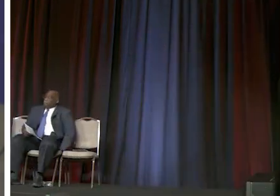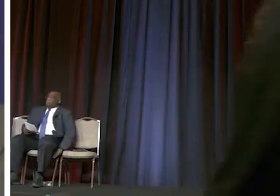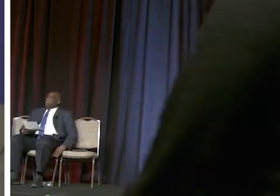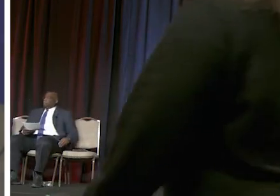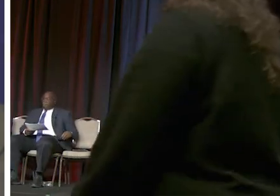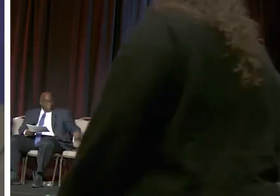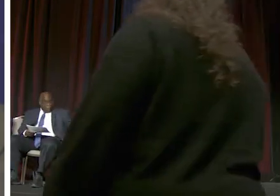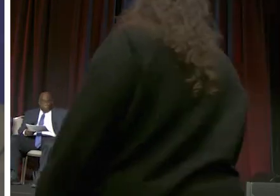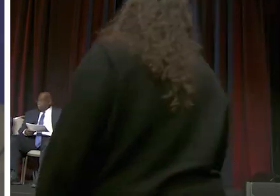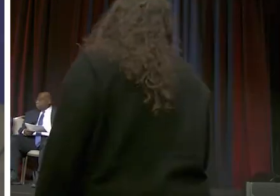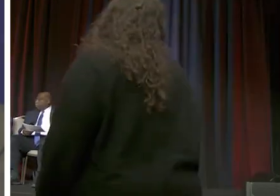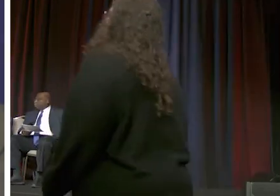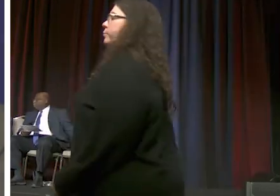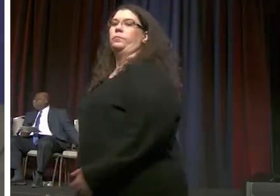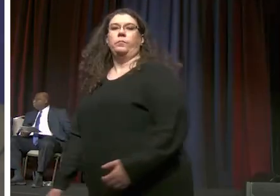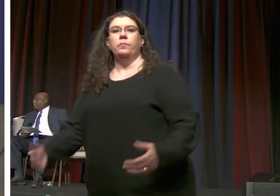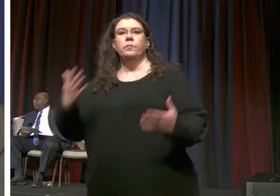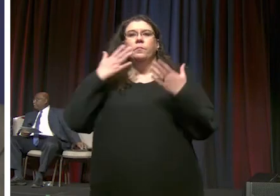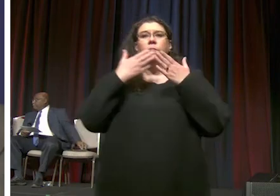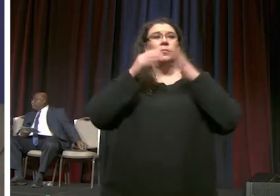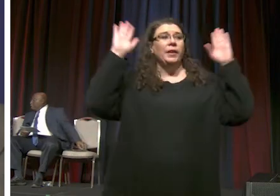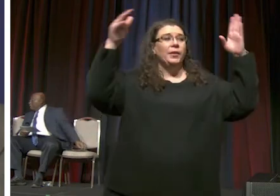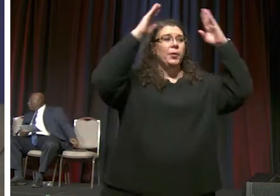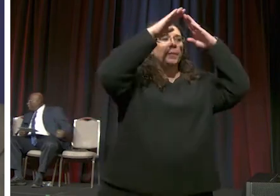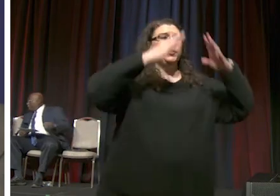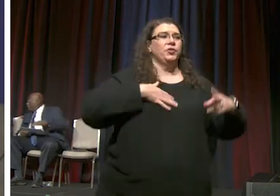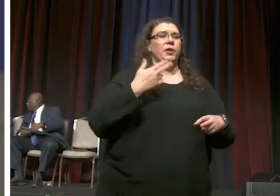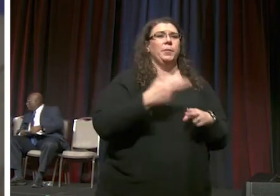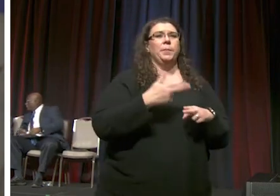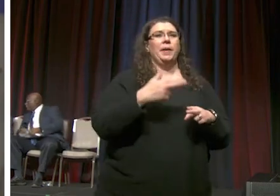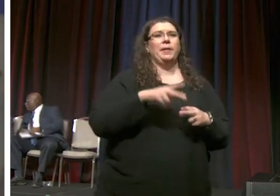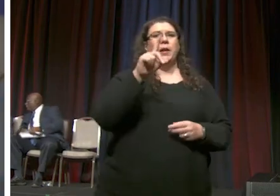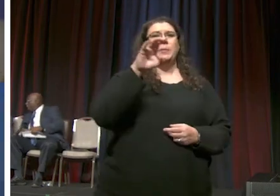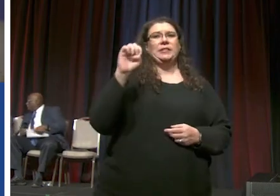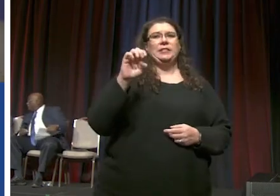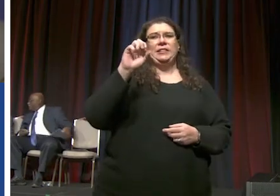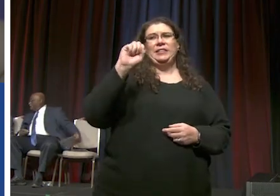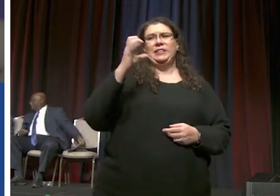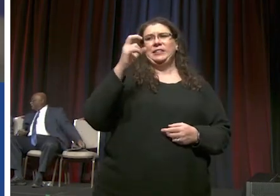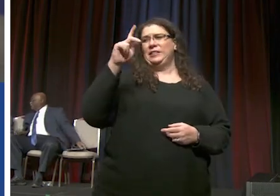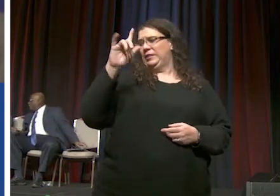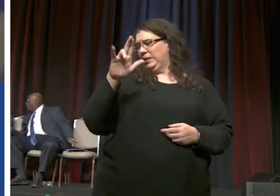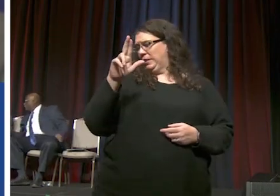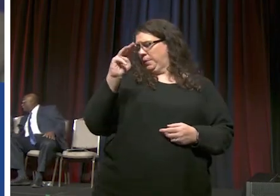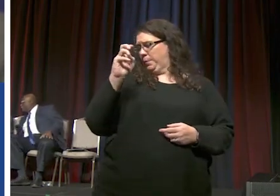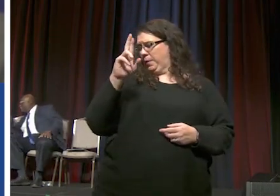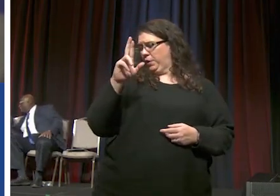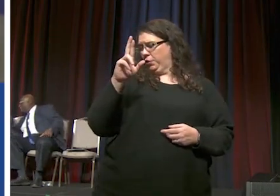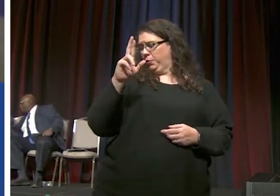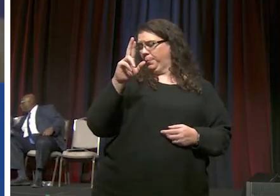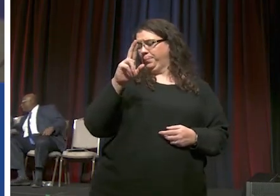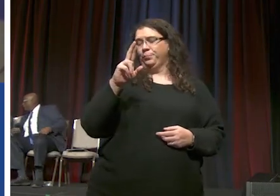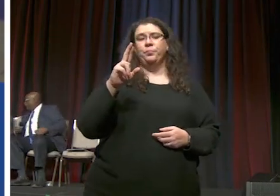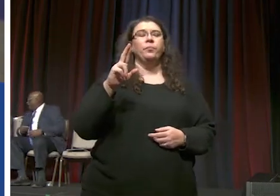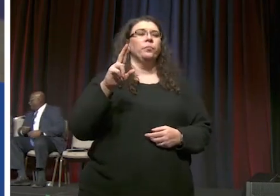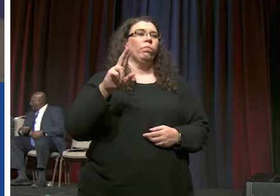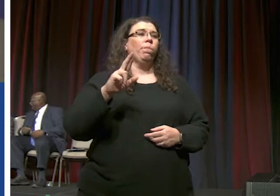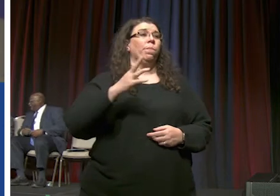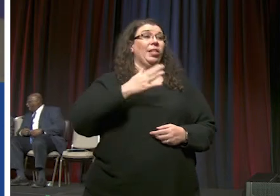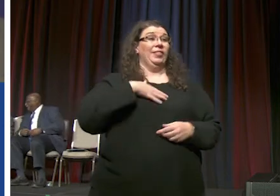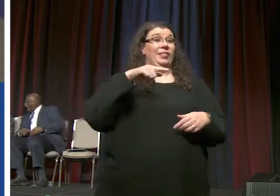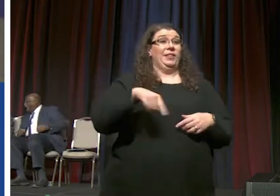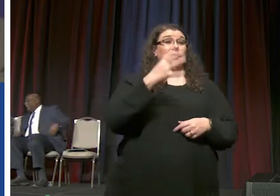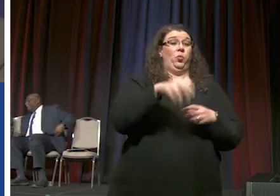thank you bishop um hello my name is d stickley minor i am an ordained deacon serving in west ohio in this quadrennium i've had the